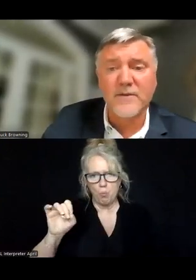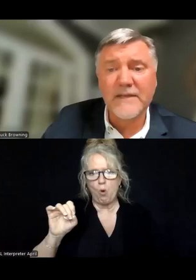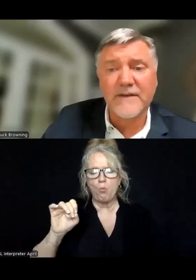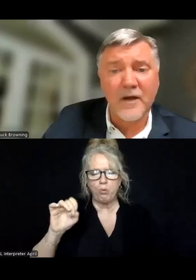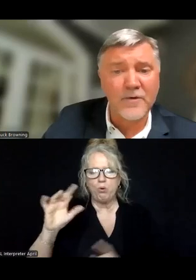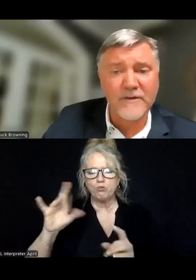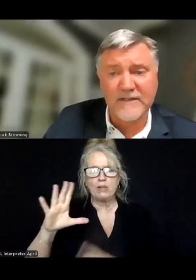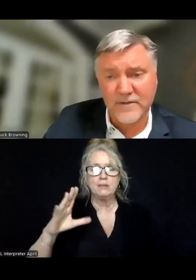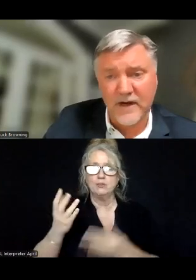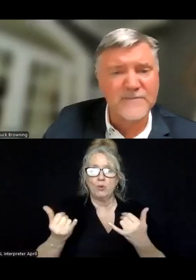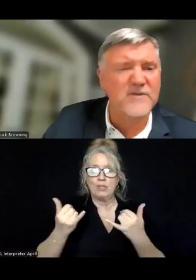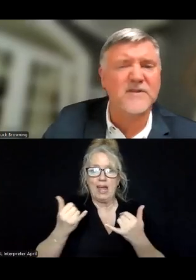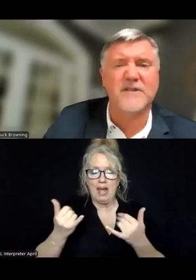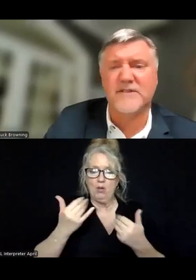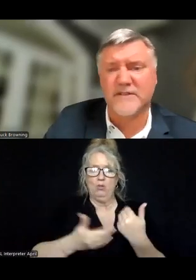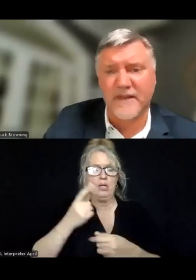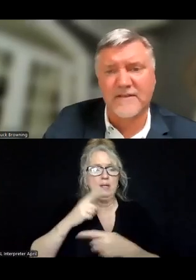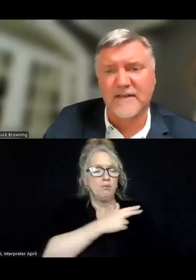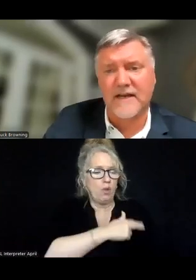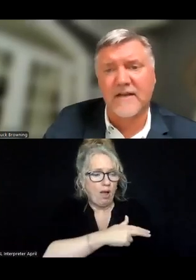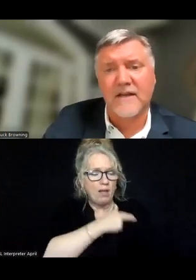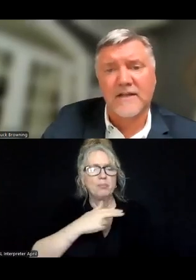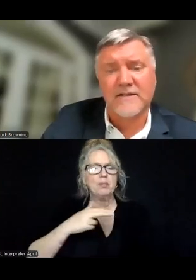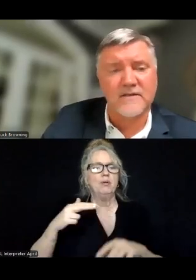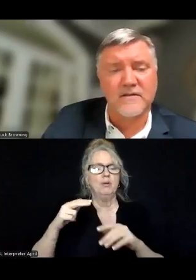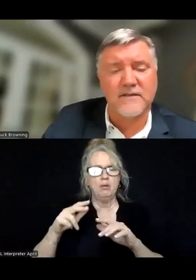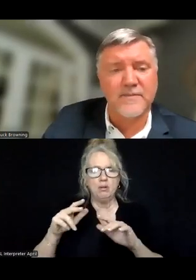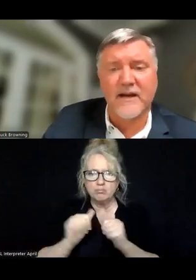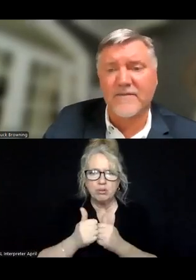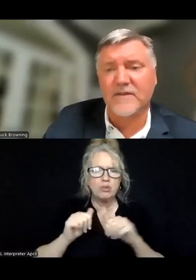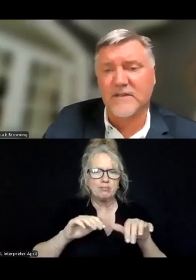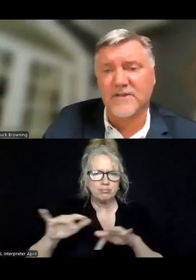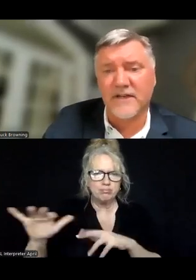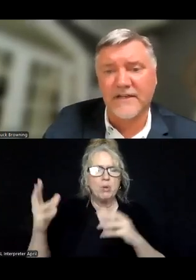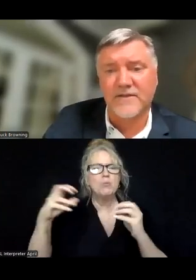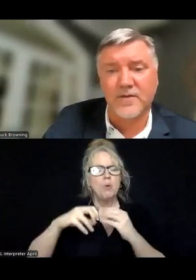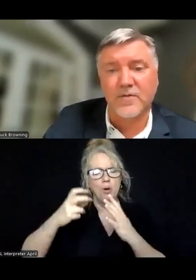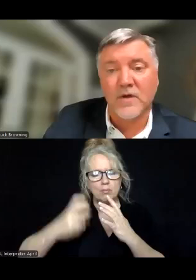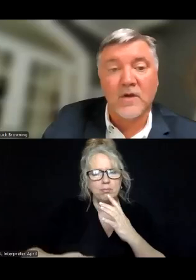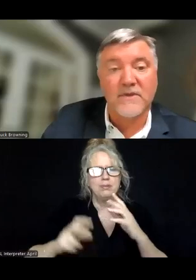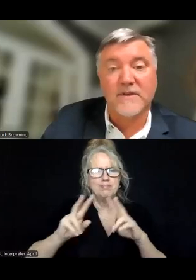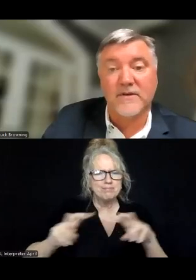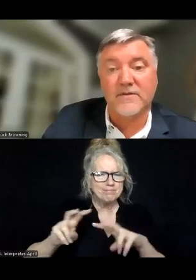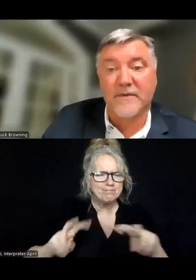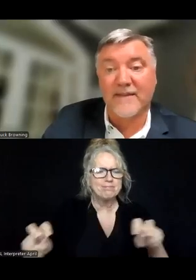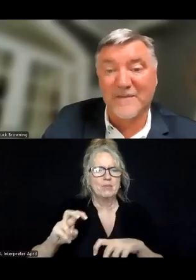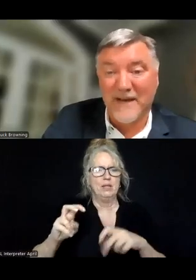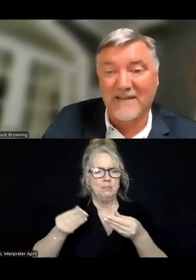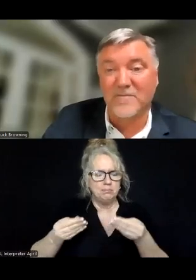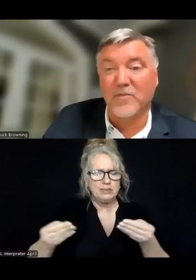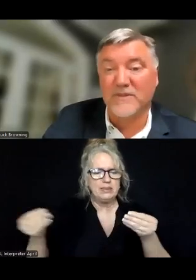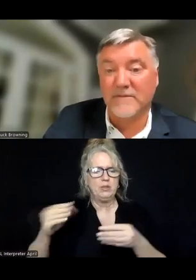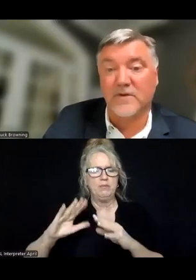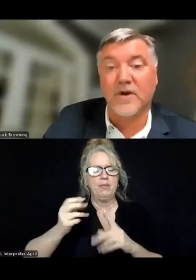And so even now moving into hospital associations and things like that, it's a deeper dive and discussion into materials about